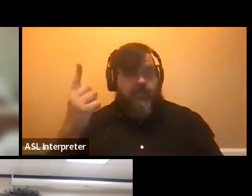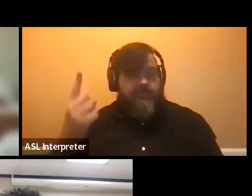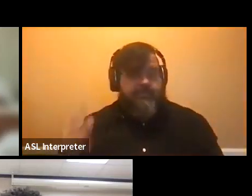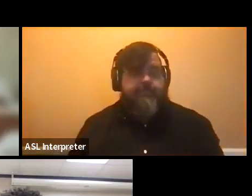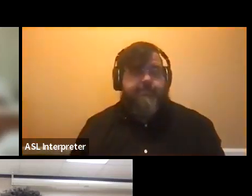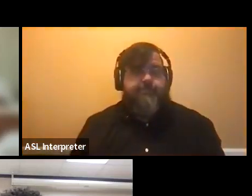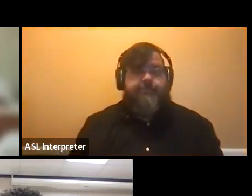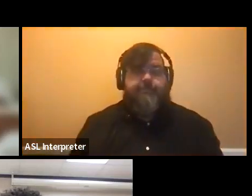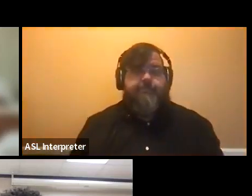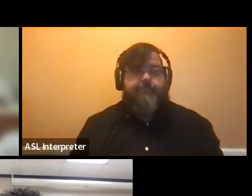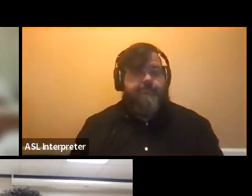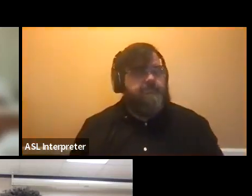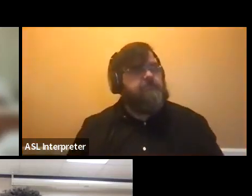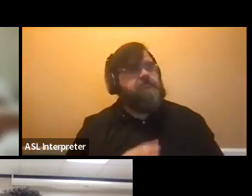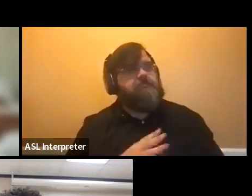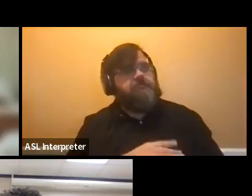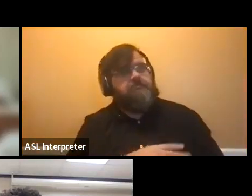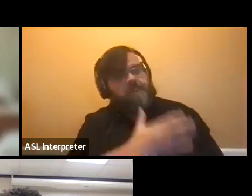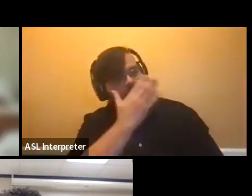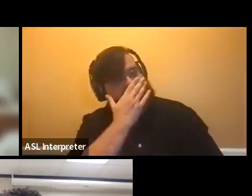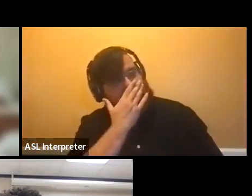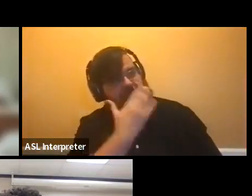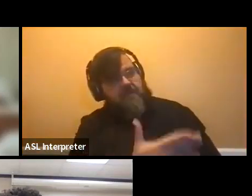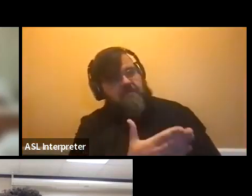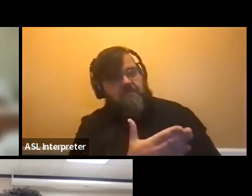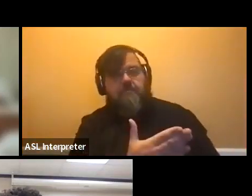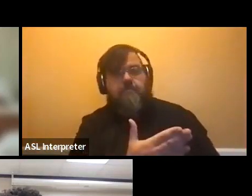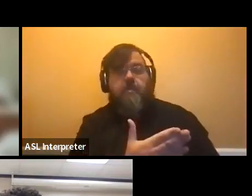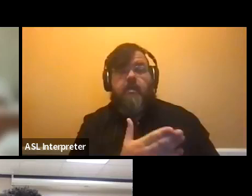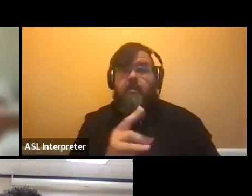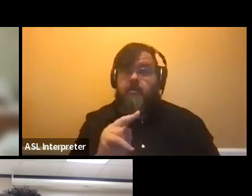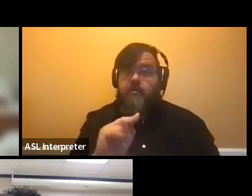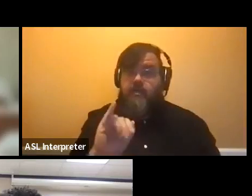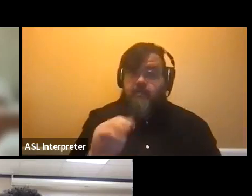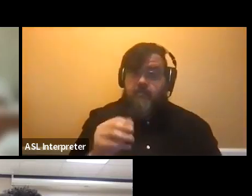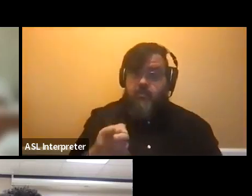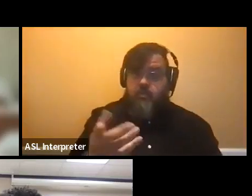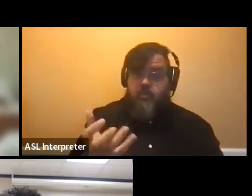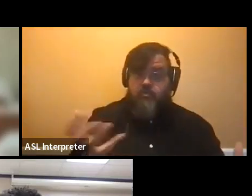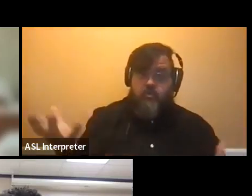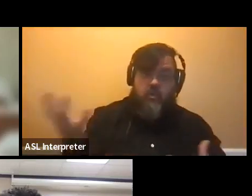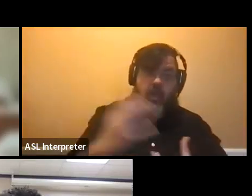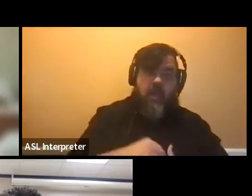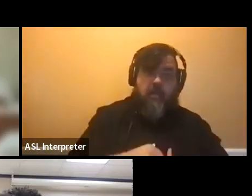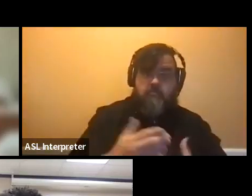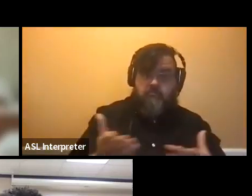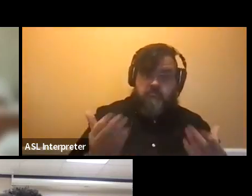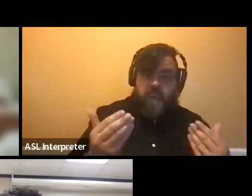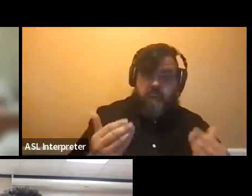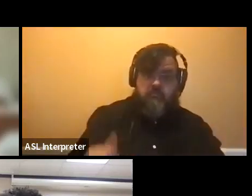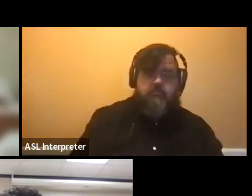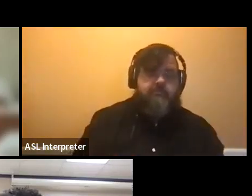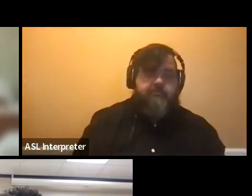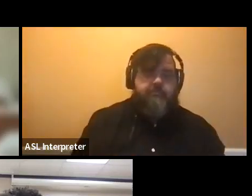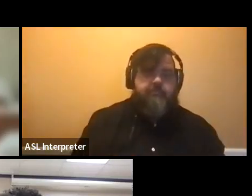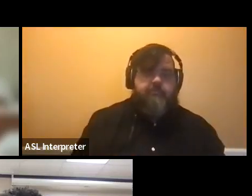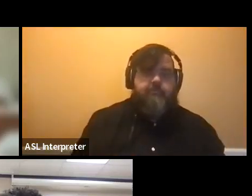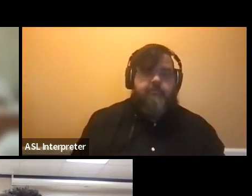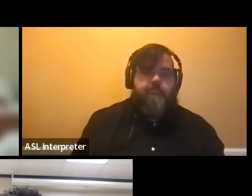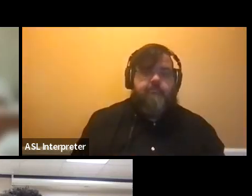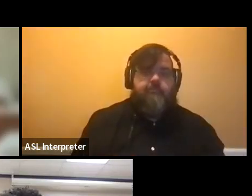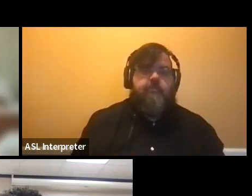Thank you. That's super helpful. Nym, do you want to add anything about honors courses, maybe